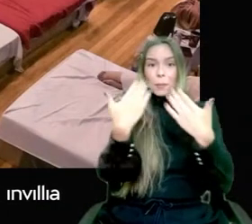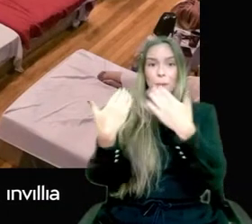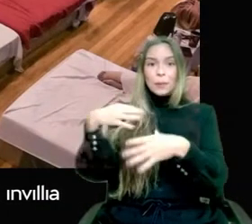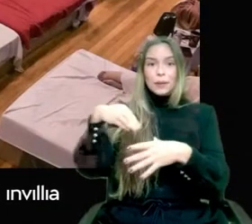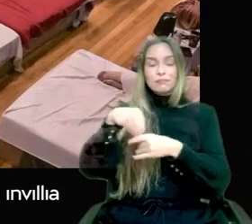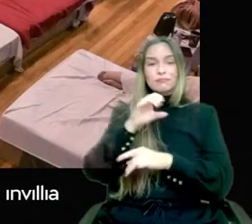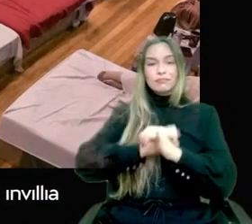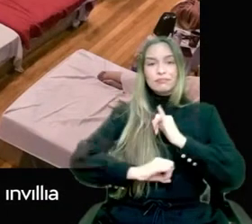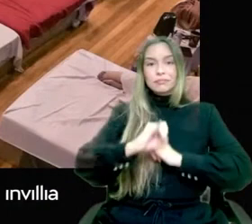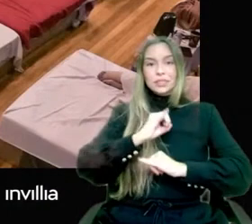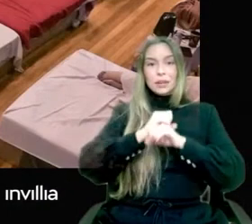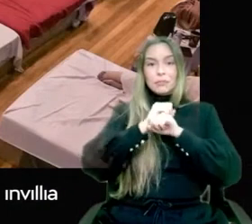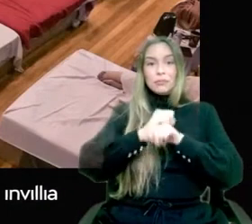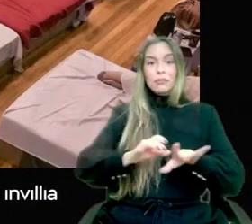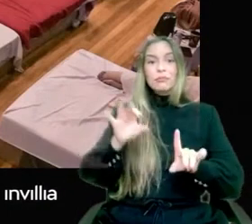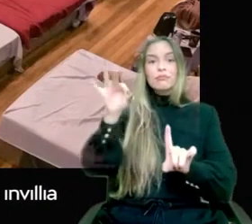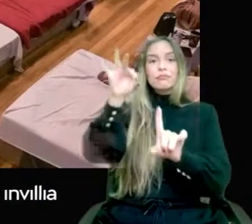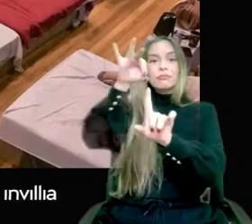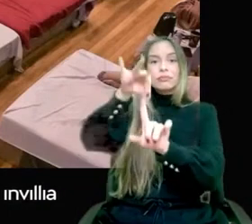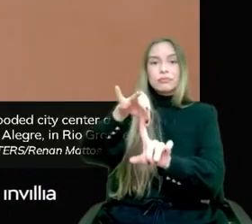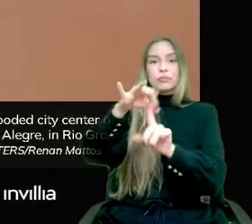future flooding.